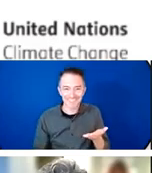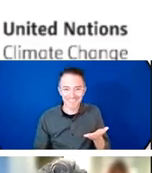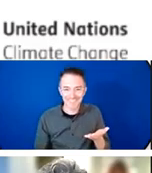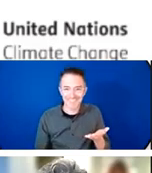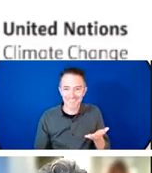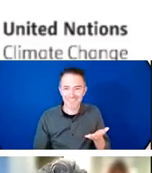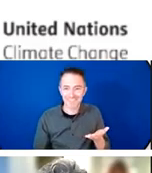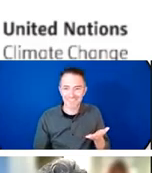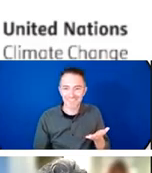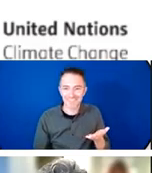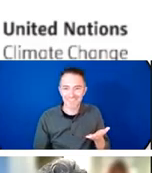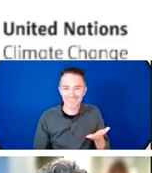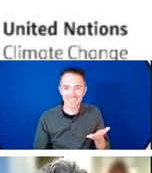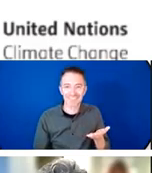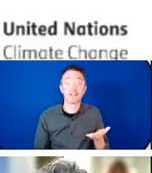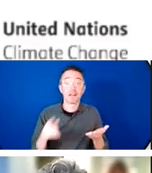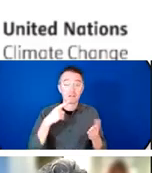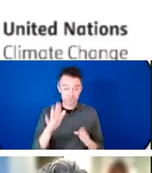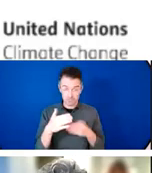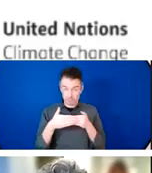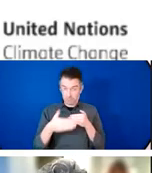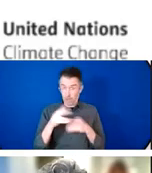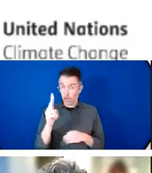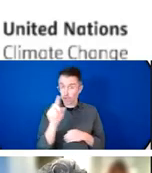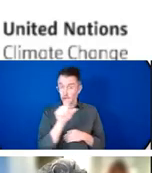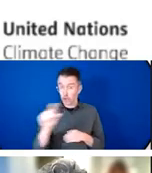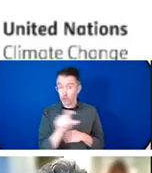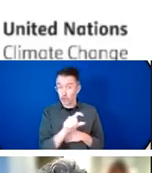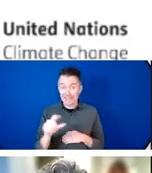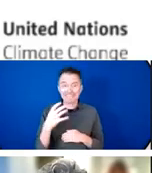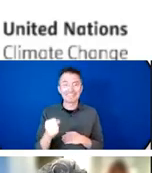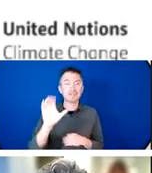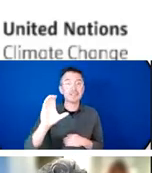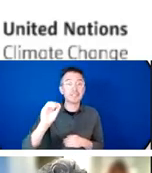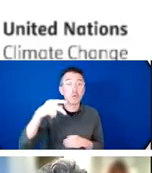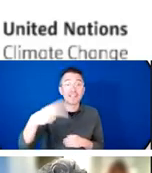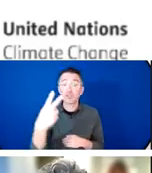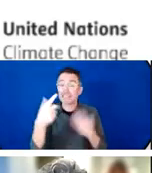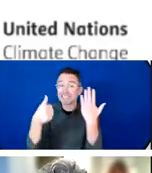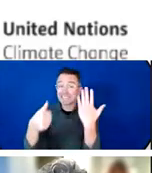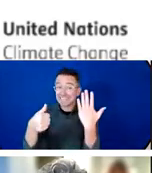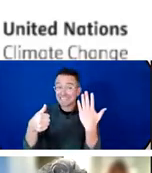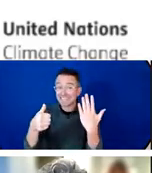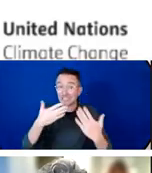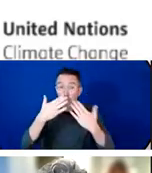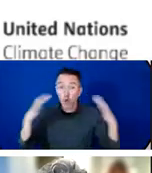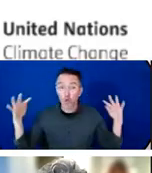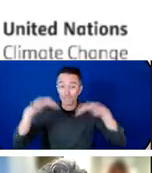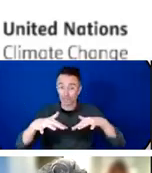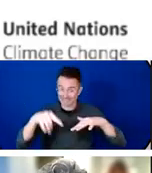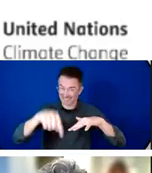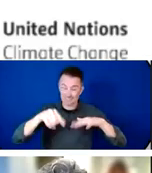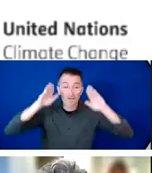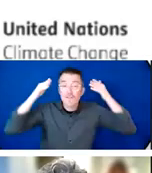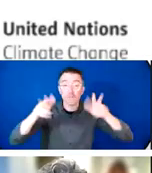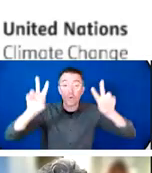will present the world with a watershed moment to address the climate crisis which is threatening the